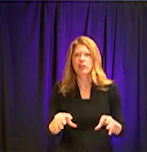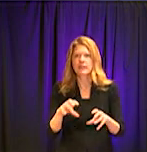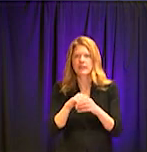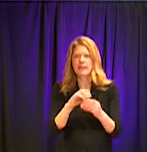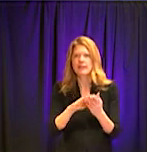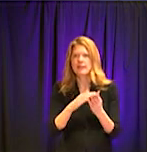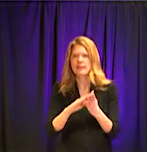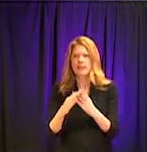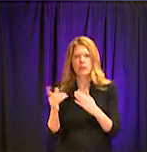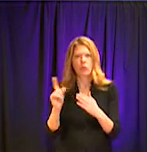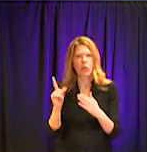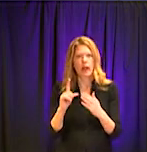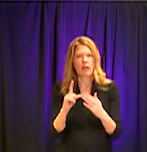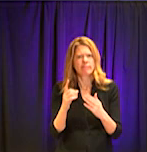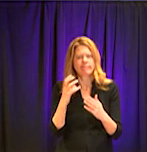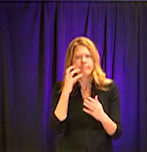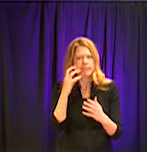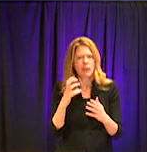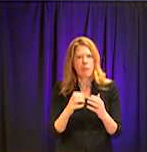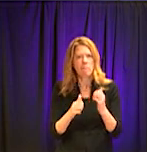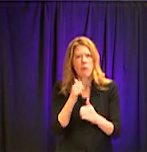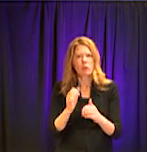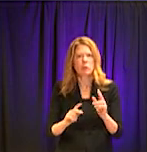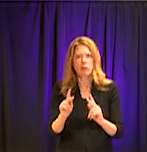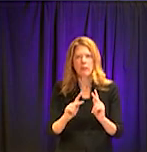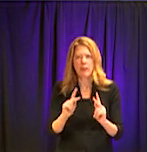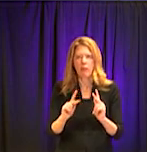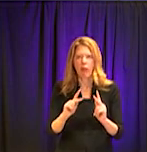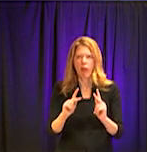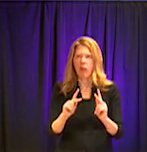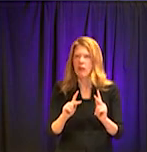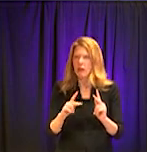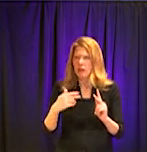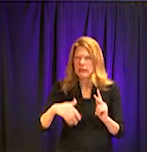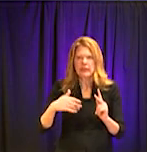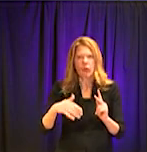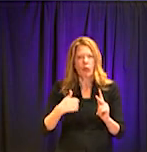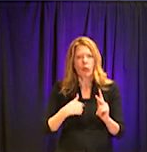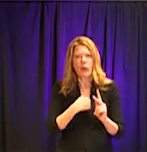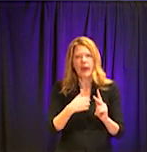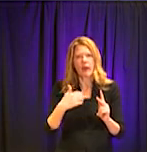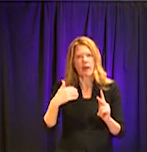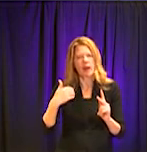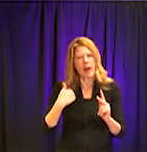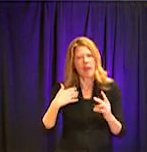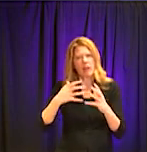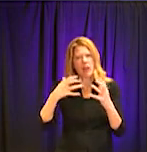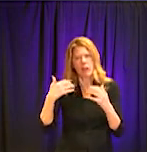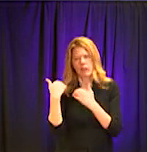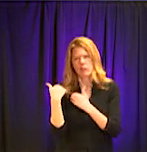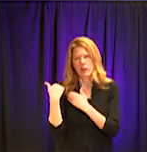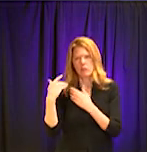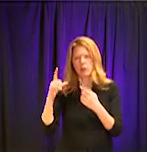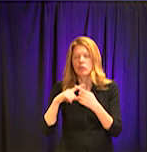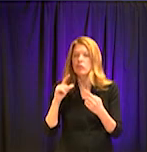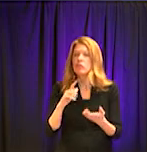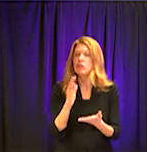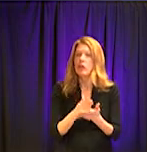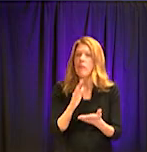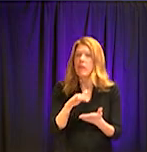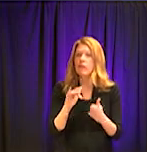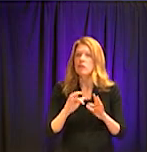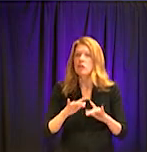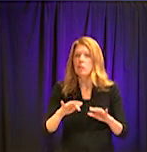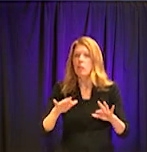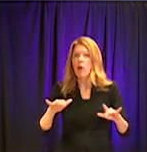populations are are really important and critical to what is is happening with the spread. And I like Dr.